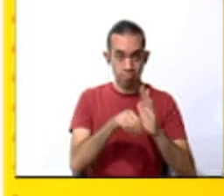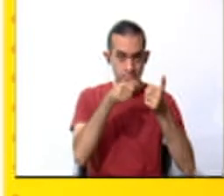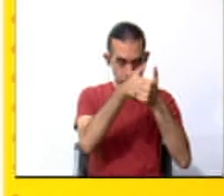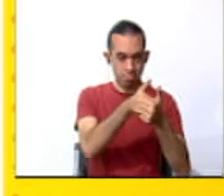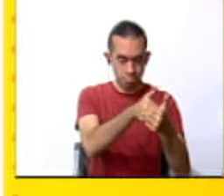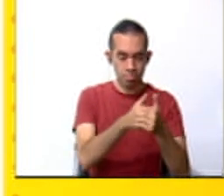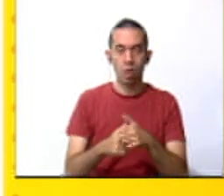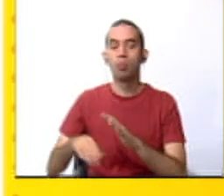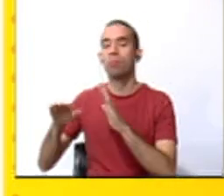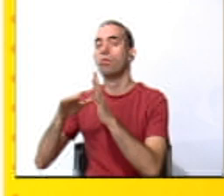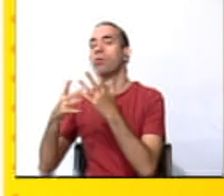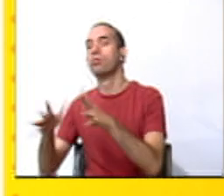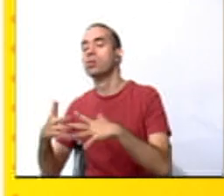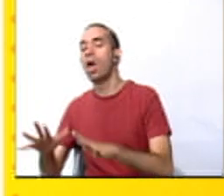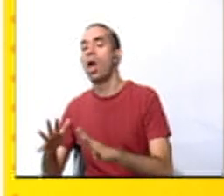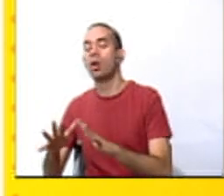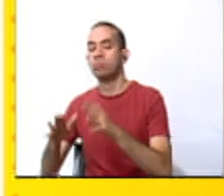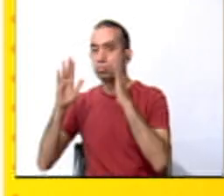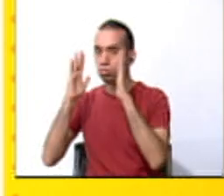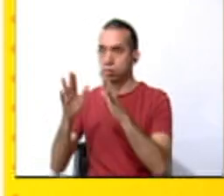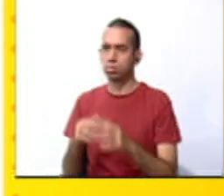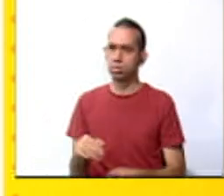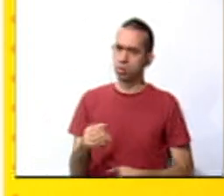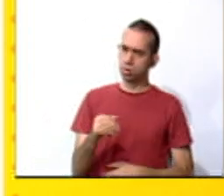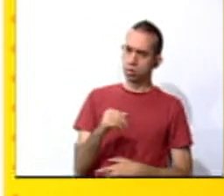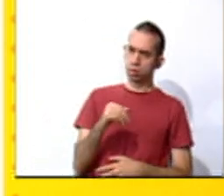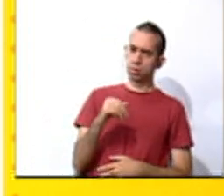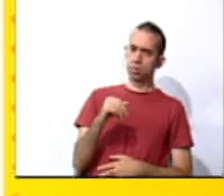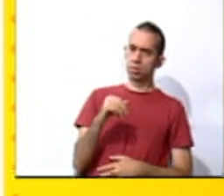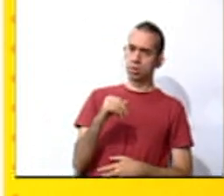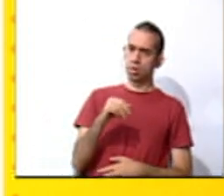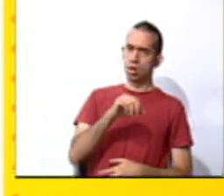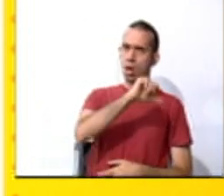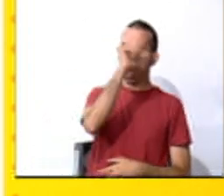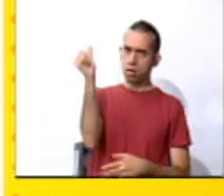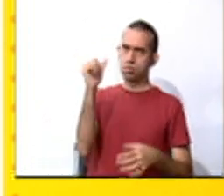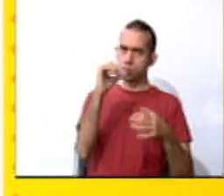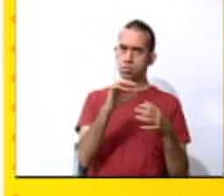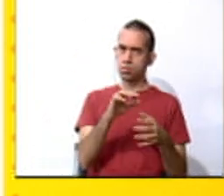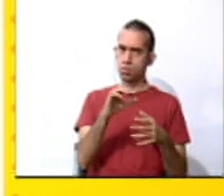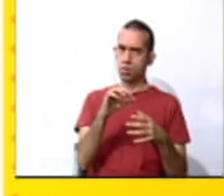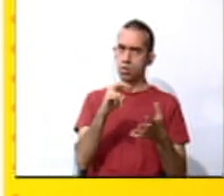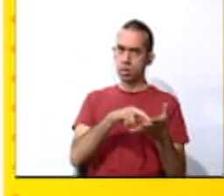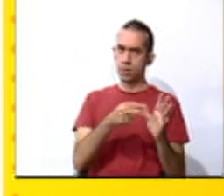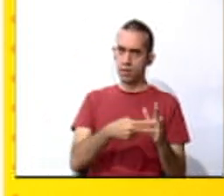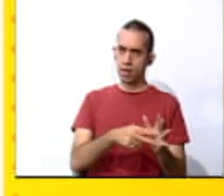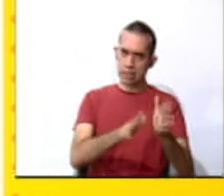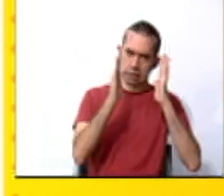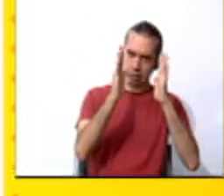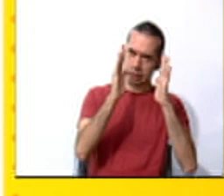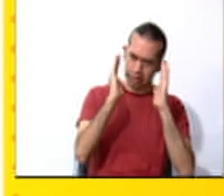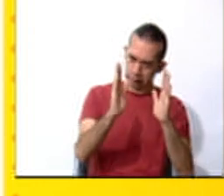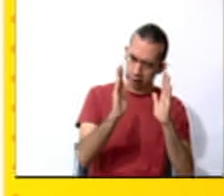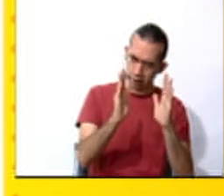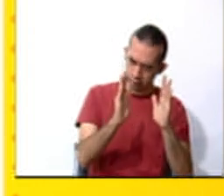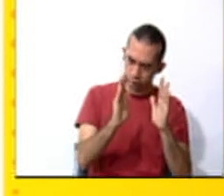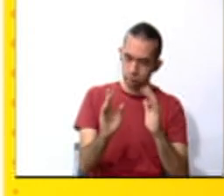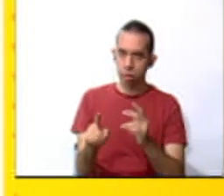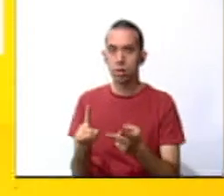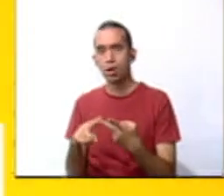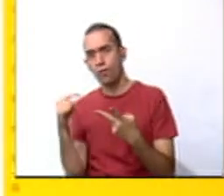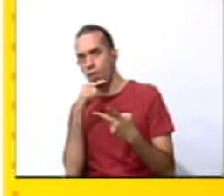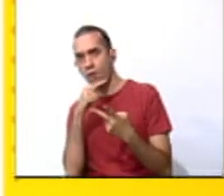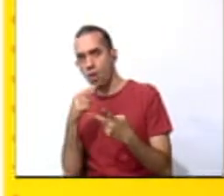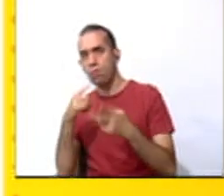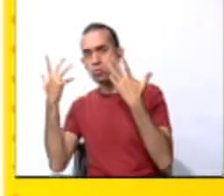instructions. The blue arrow is in following and the red arrow in followed. Let's see the answers